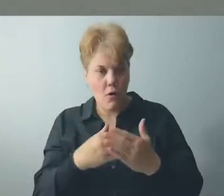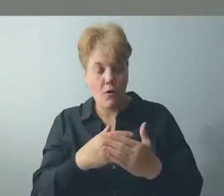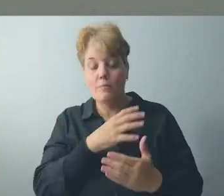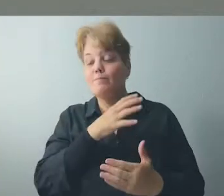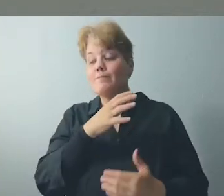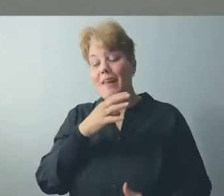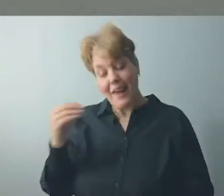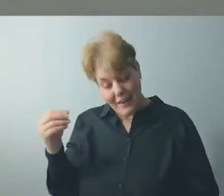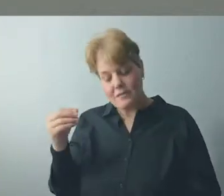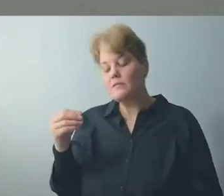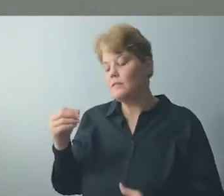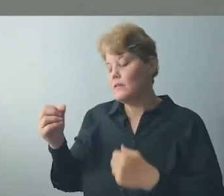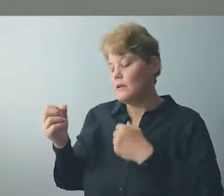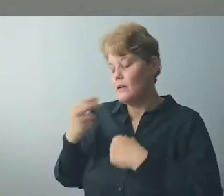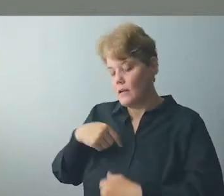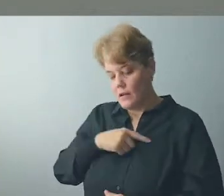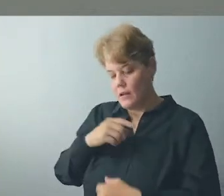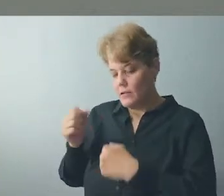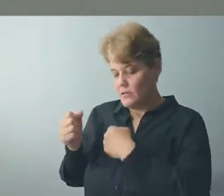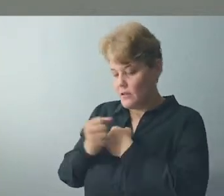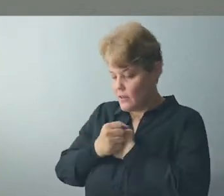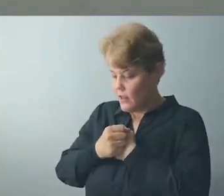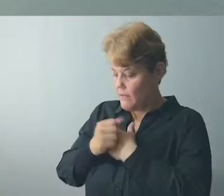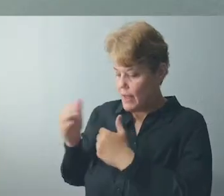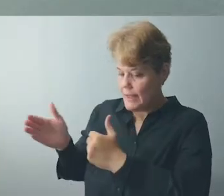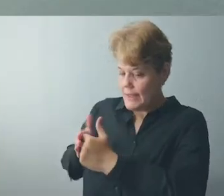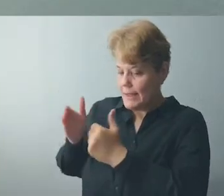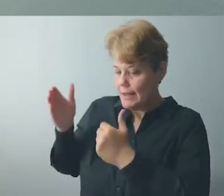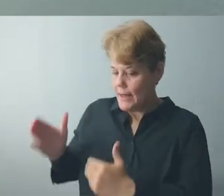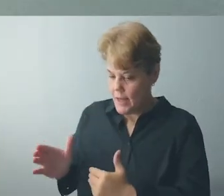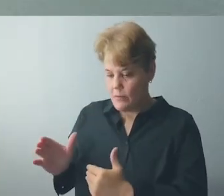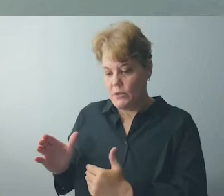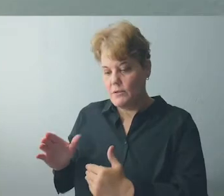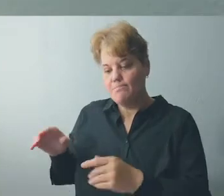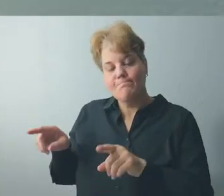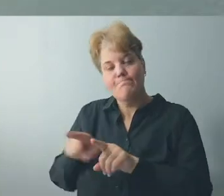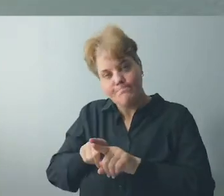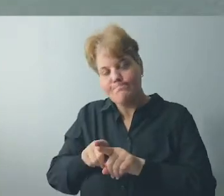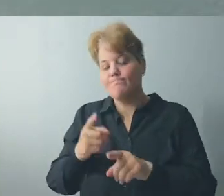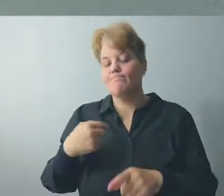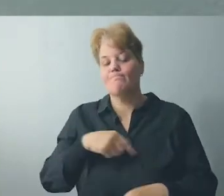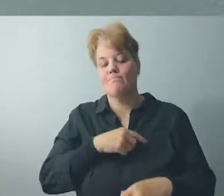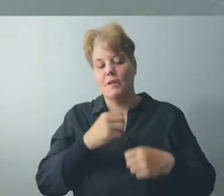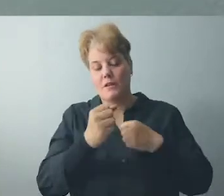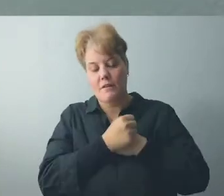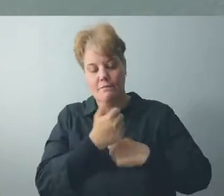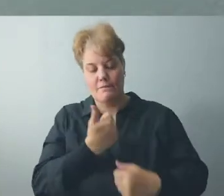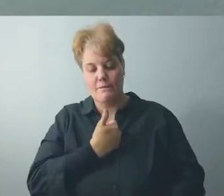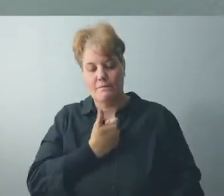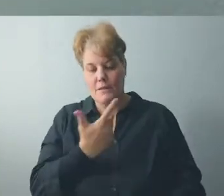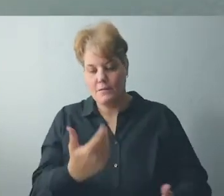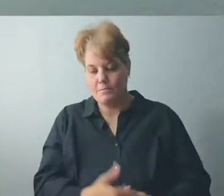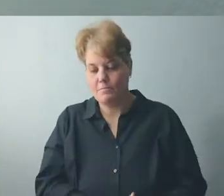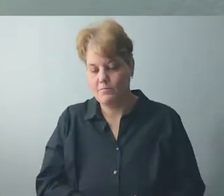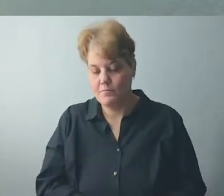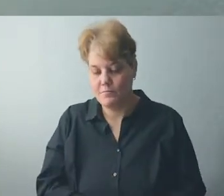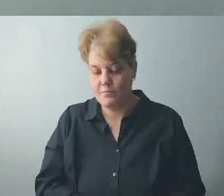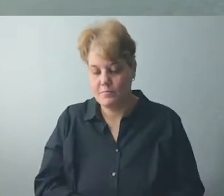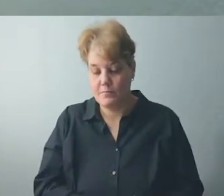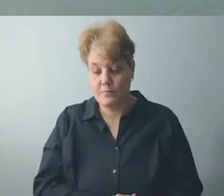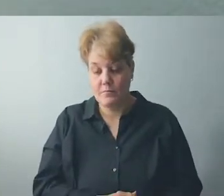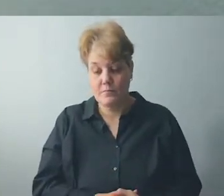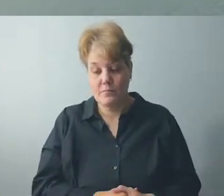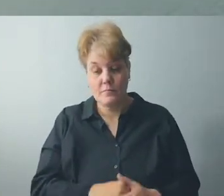I'm doing good with the first part of the great commandment. In fact, it's easy for me to love God. He has really given